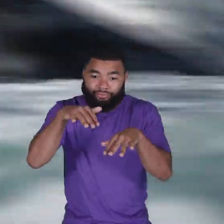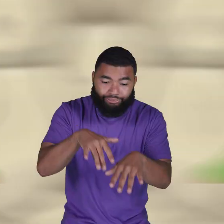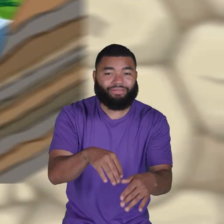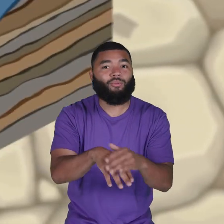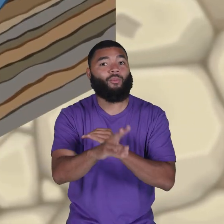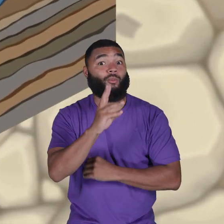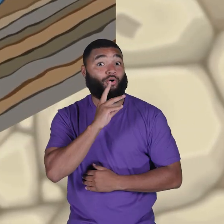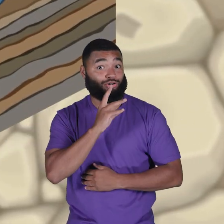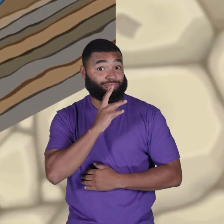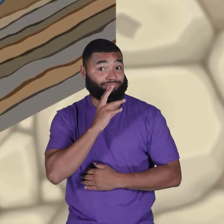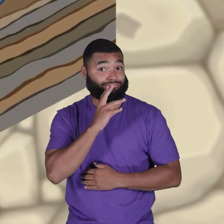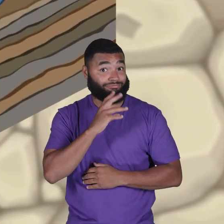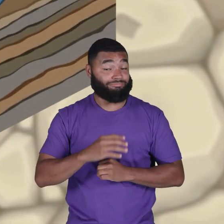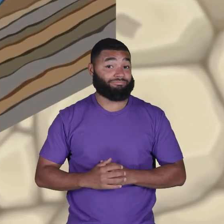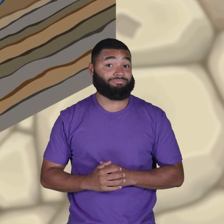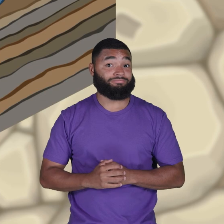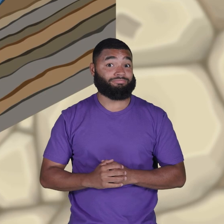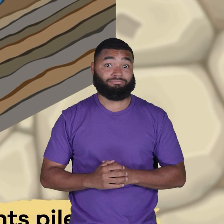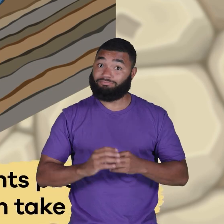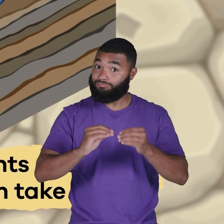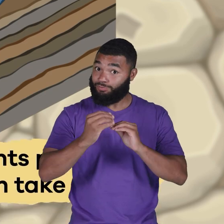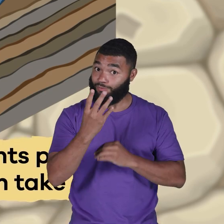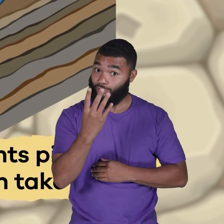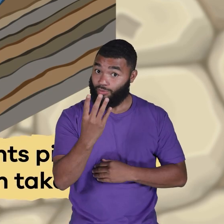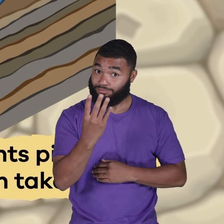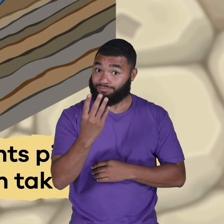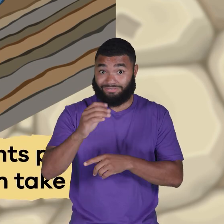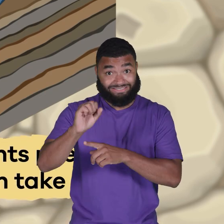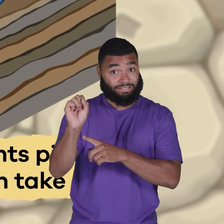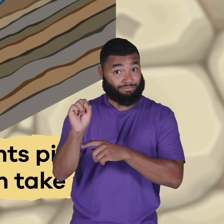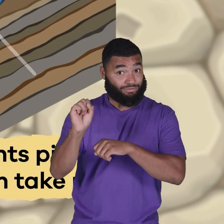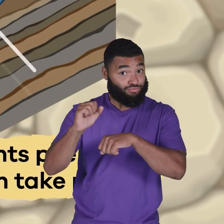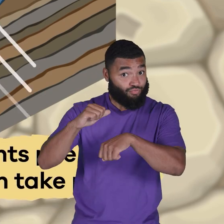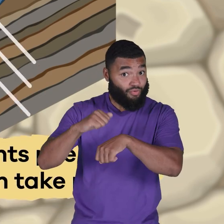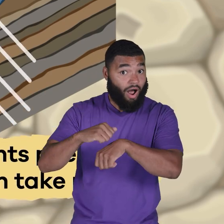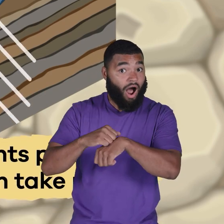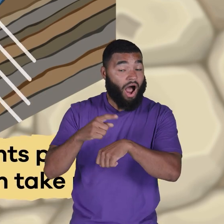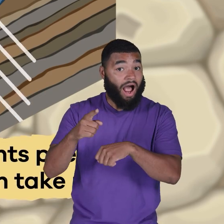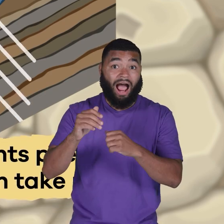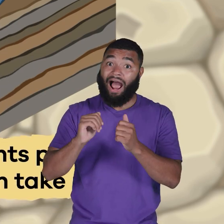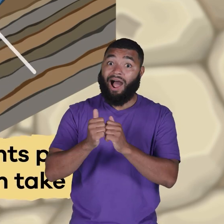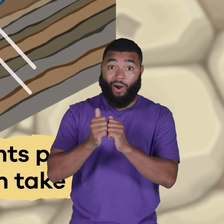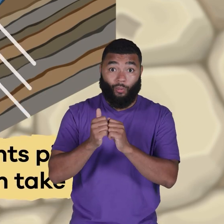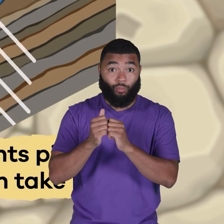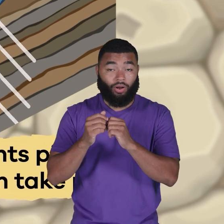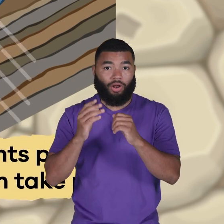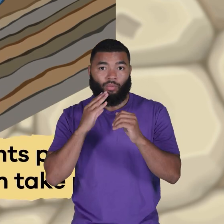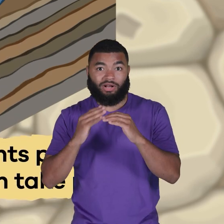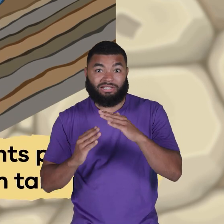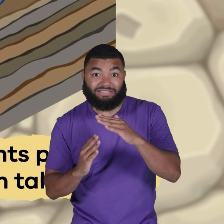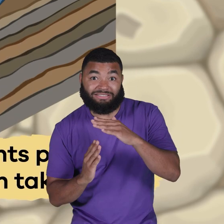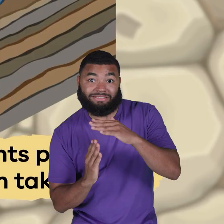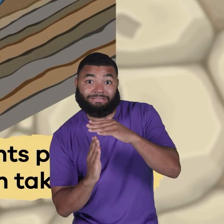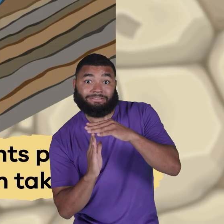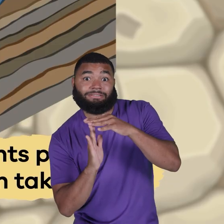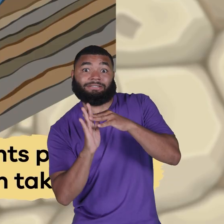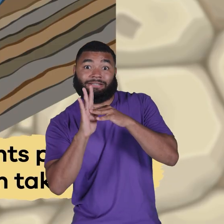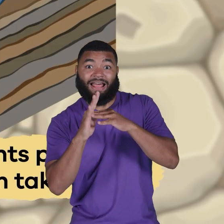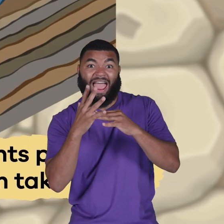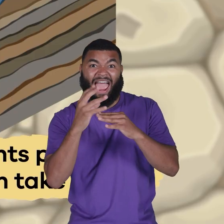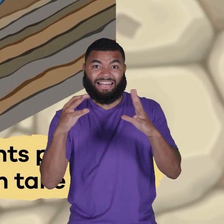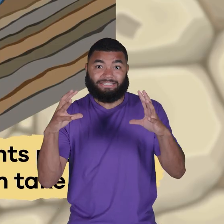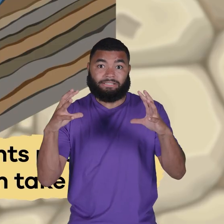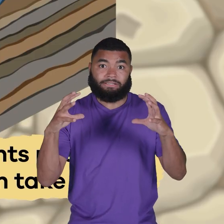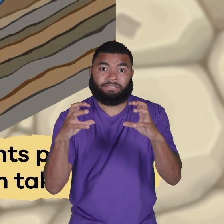4. Sedimentary rocks are formed as the sediments pile up and compaction